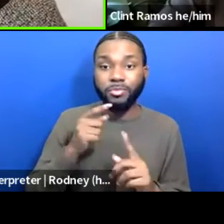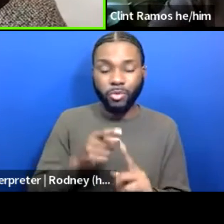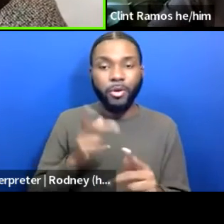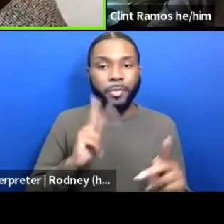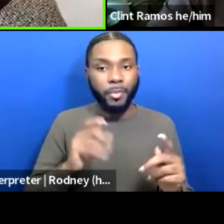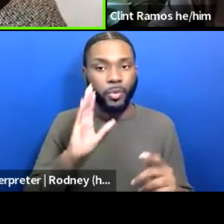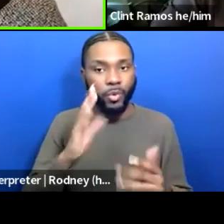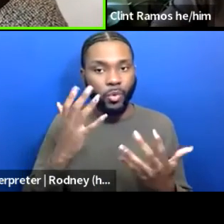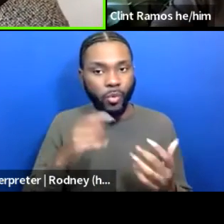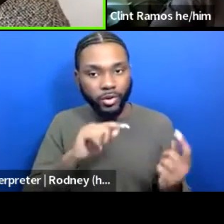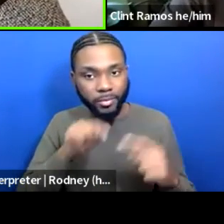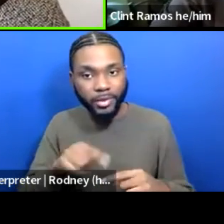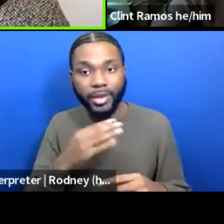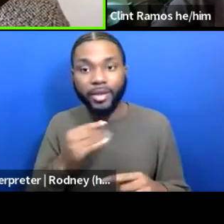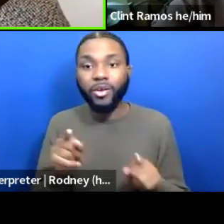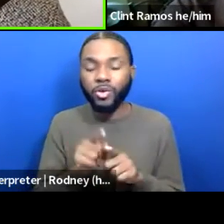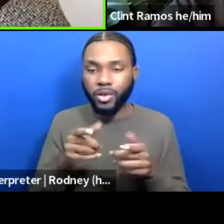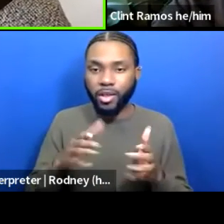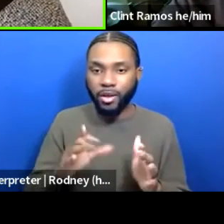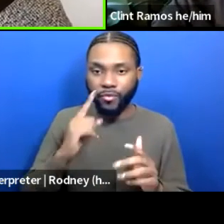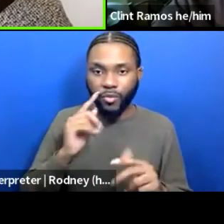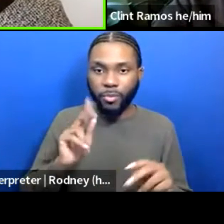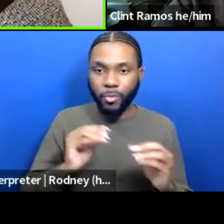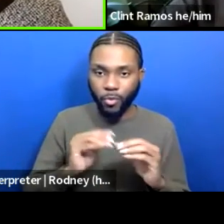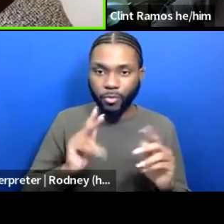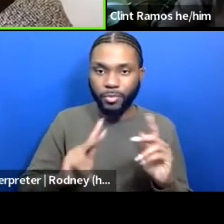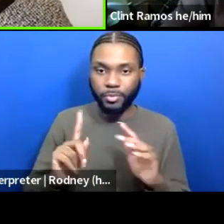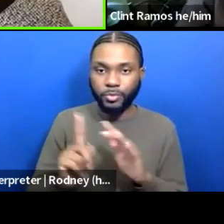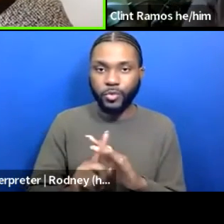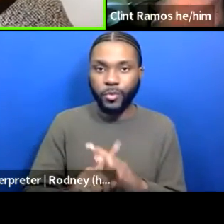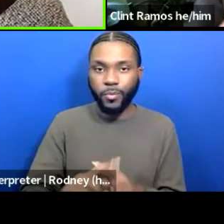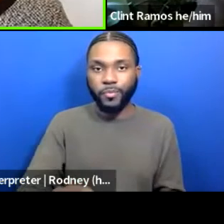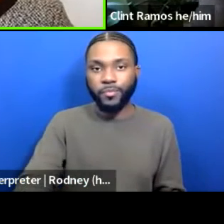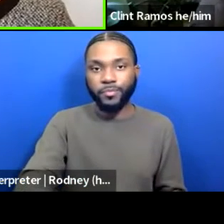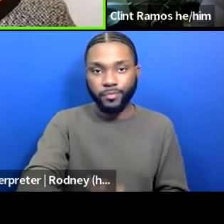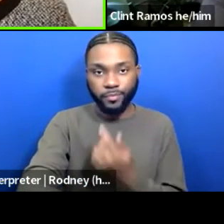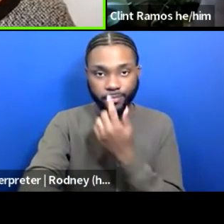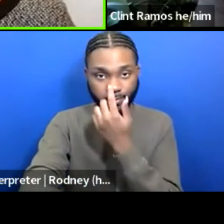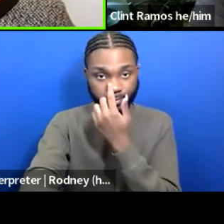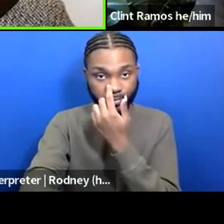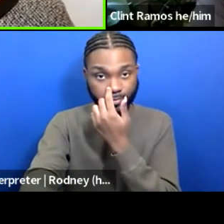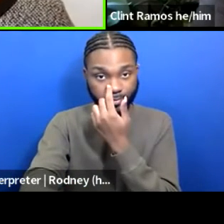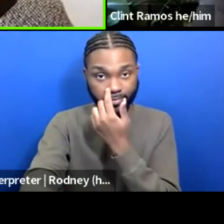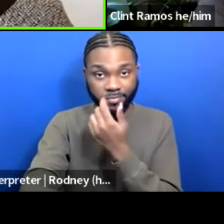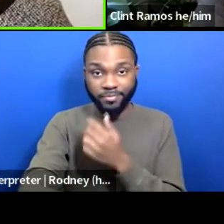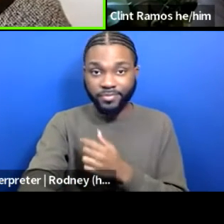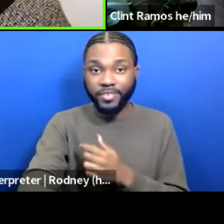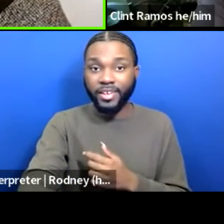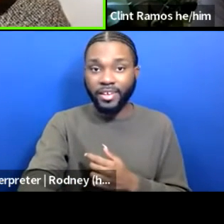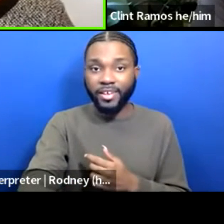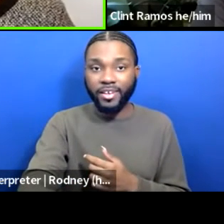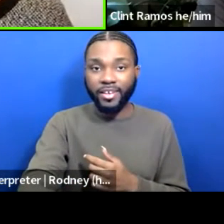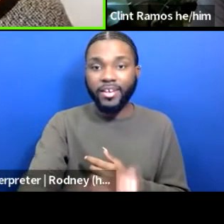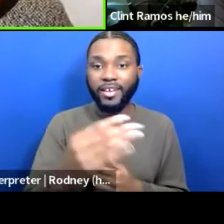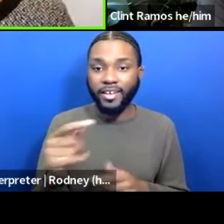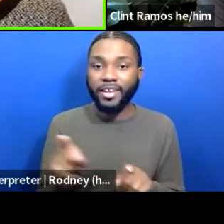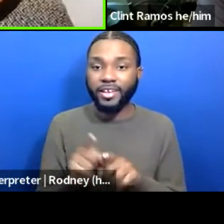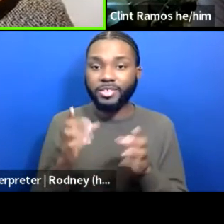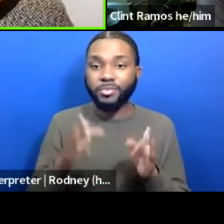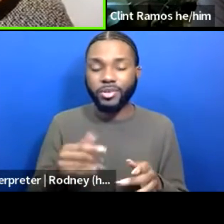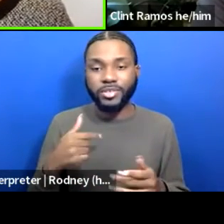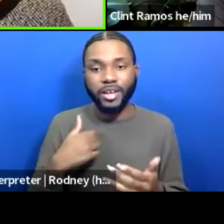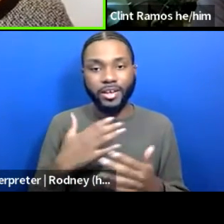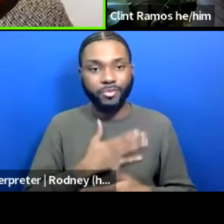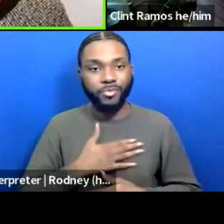people are allowed to show up. And as a person, you know, I, I, I, I appreciate Clint saying thanks Lindsay for